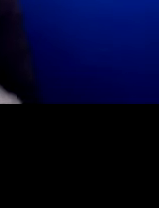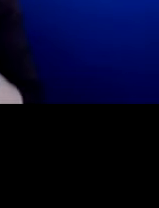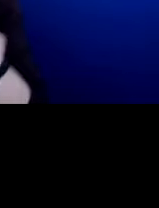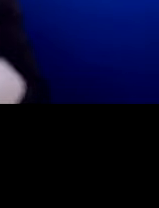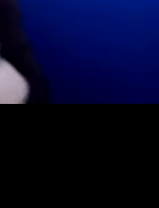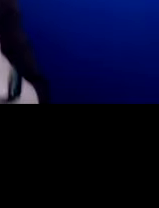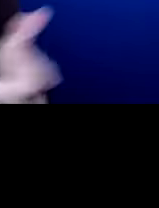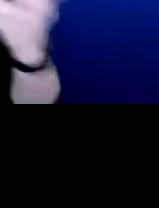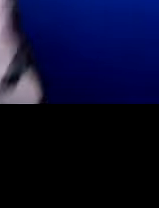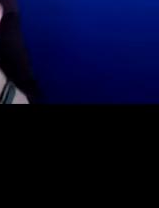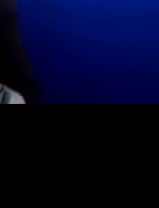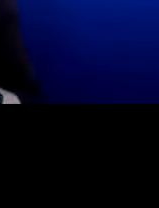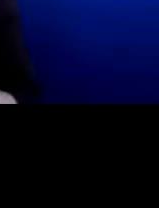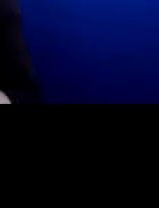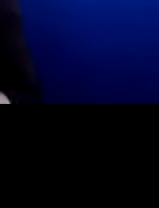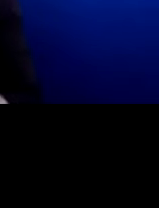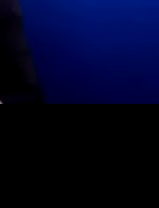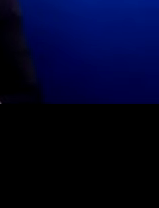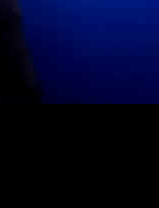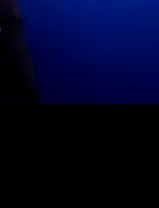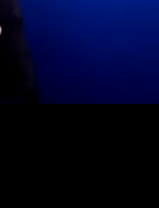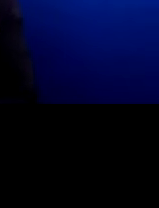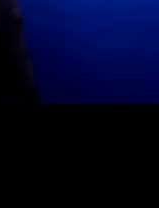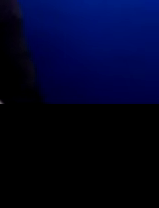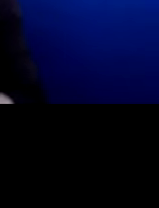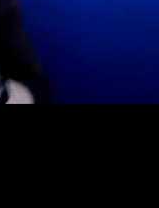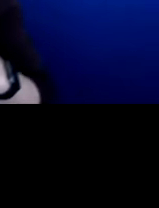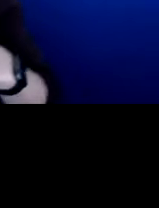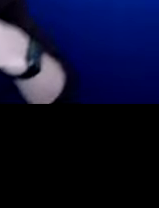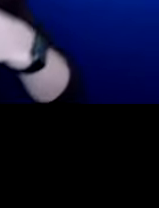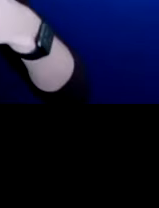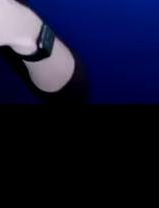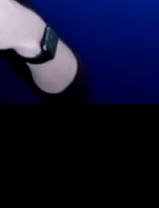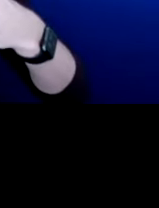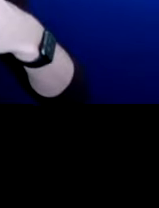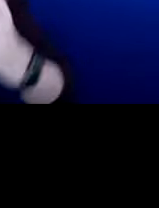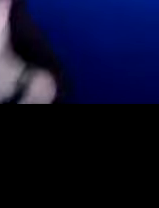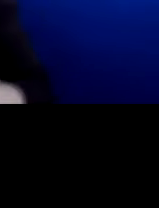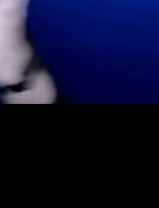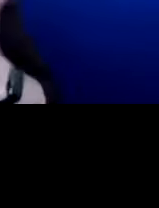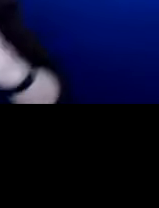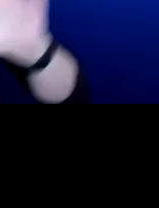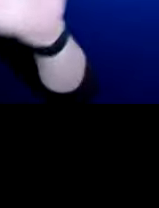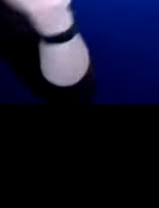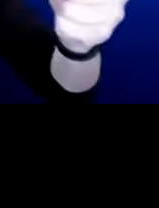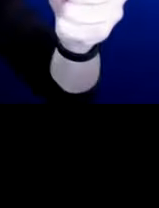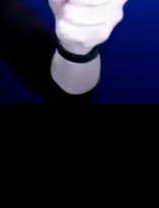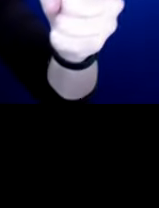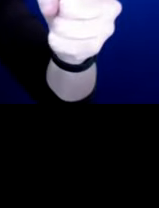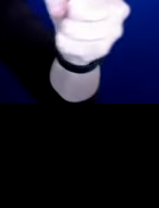your work in Africa, but that's another whole lot of a full day discussion. So we'll leave it to another day, think.